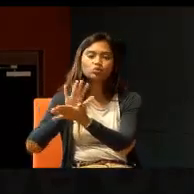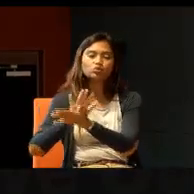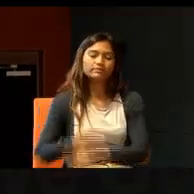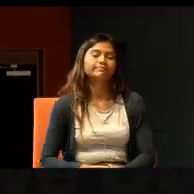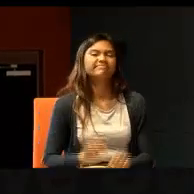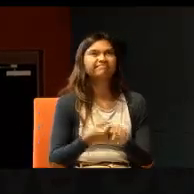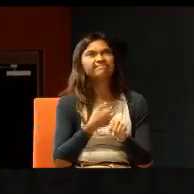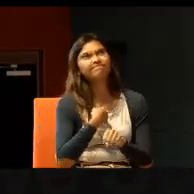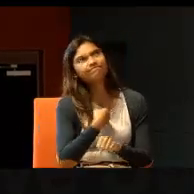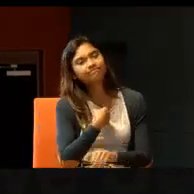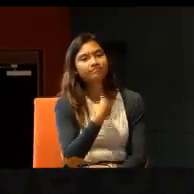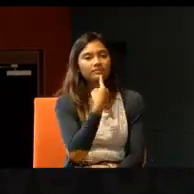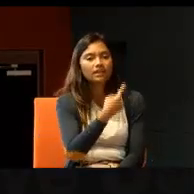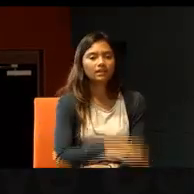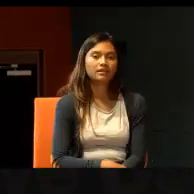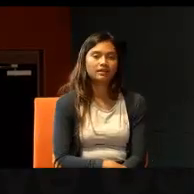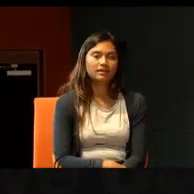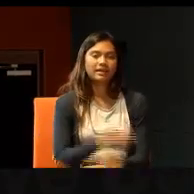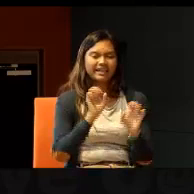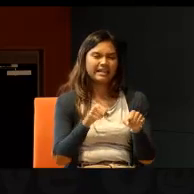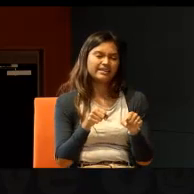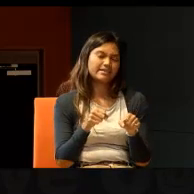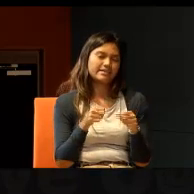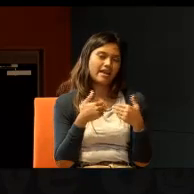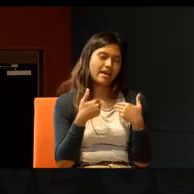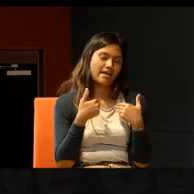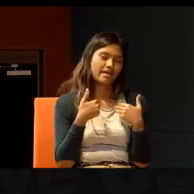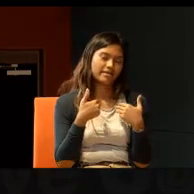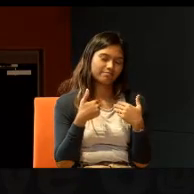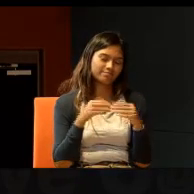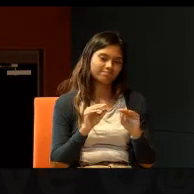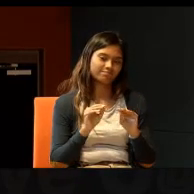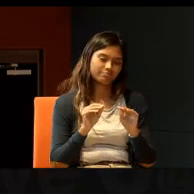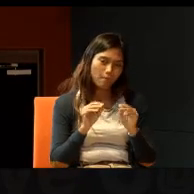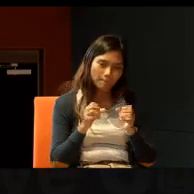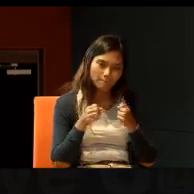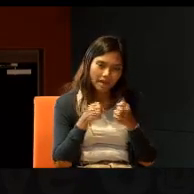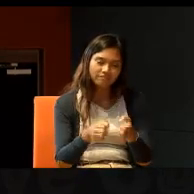I would say, there can be more effort made, to, mainstream,